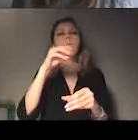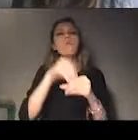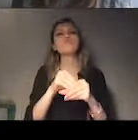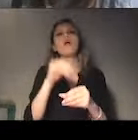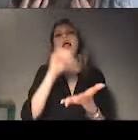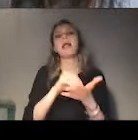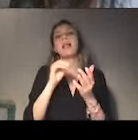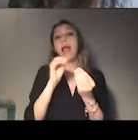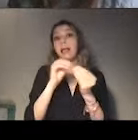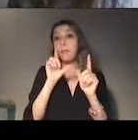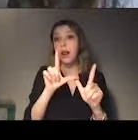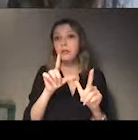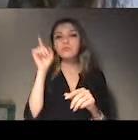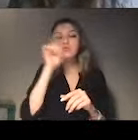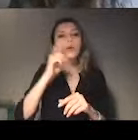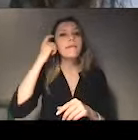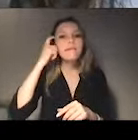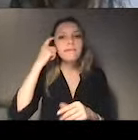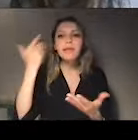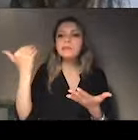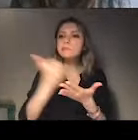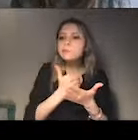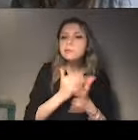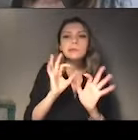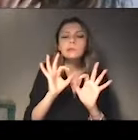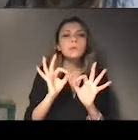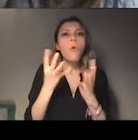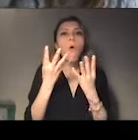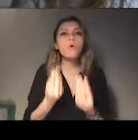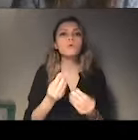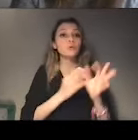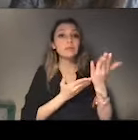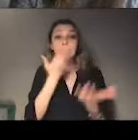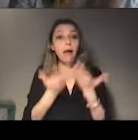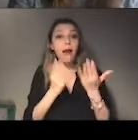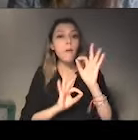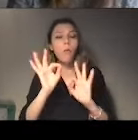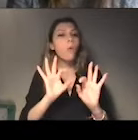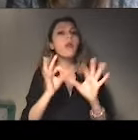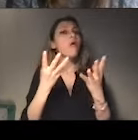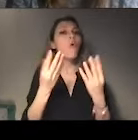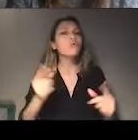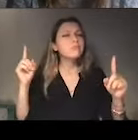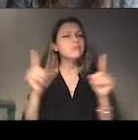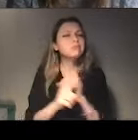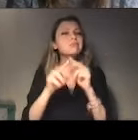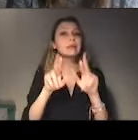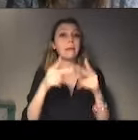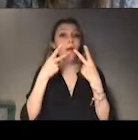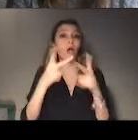you explain how you have conducted the assessment, if you have done, for example, interviews, or your collected